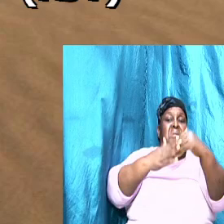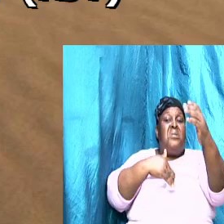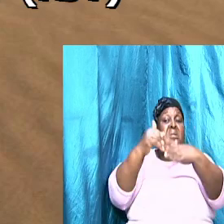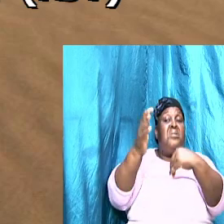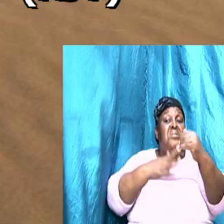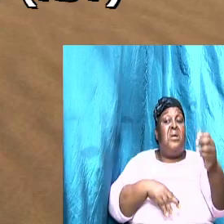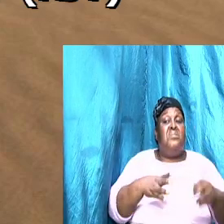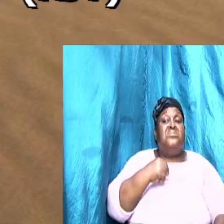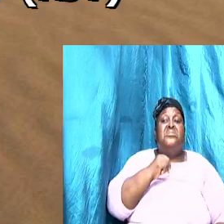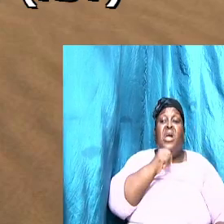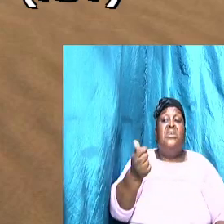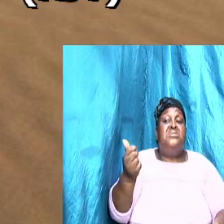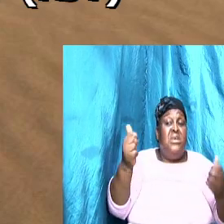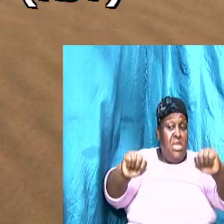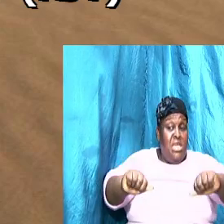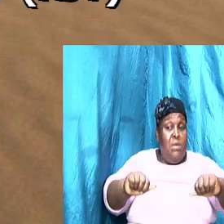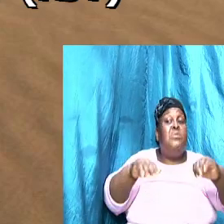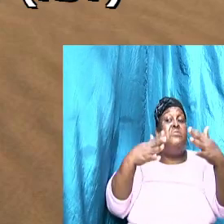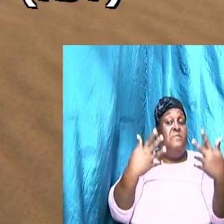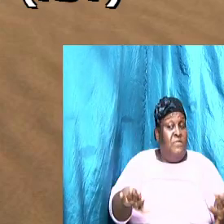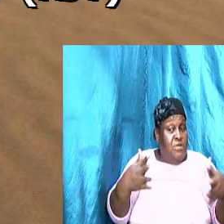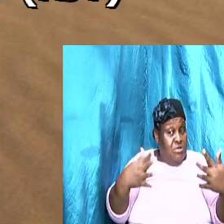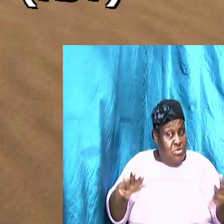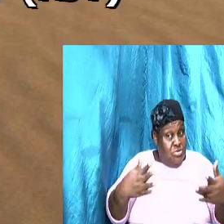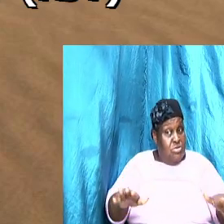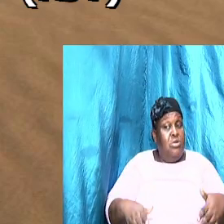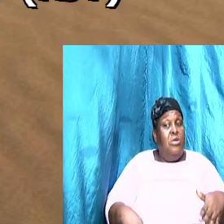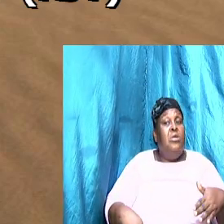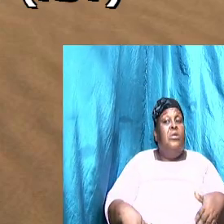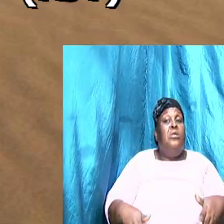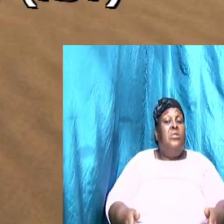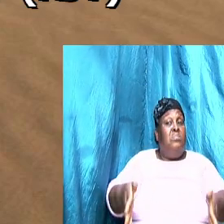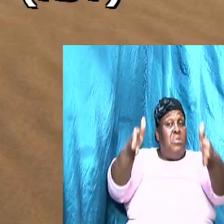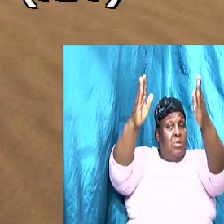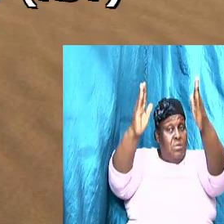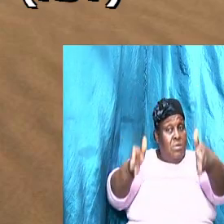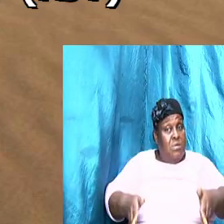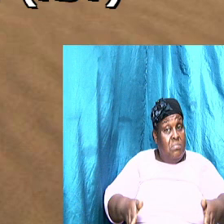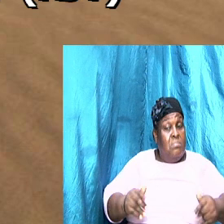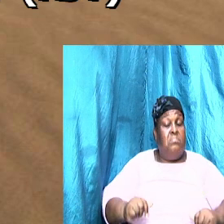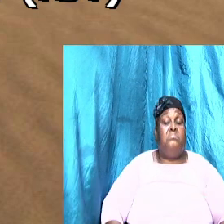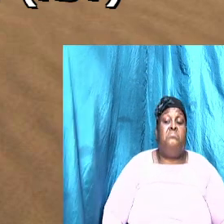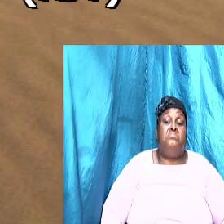and was not able to finish it